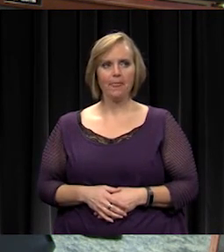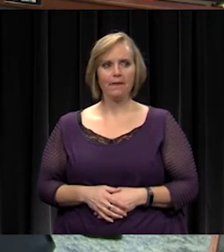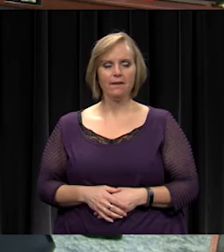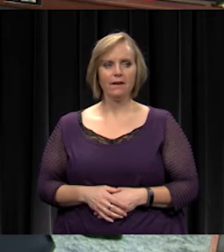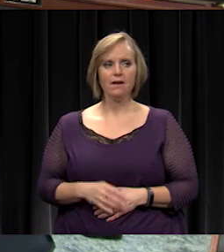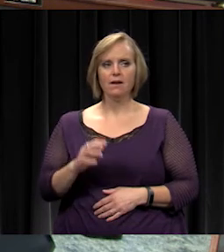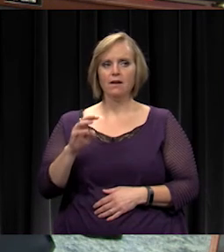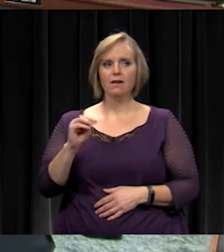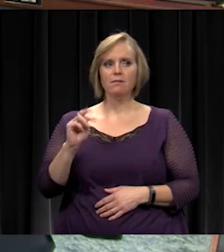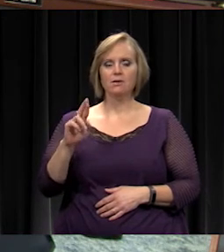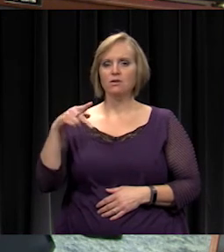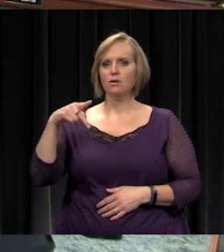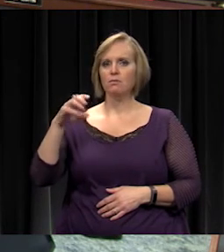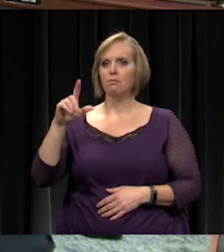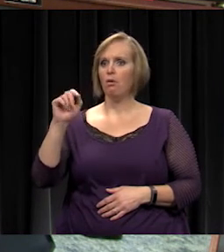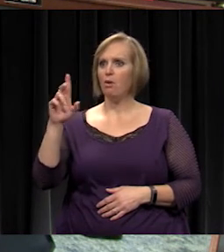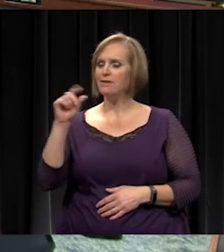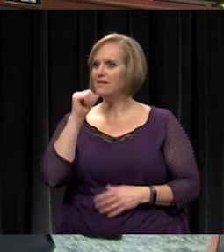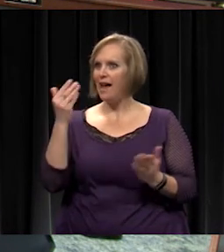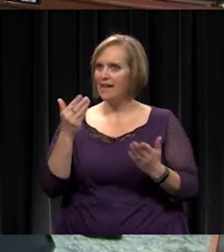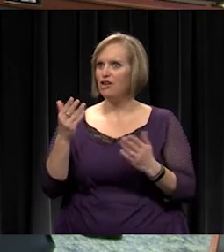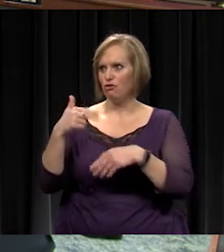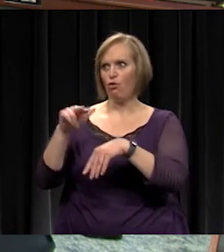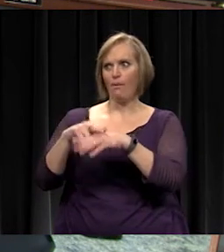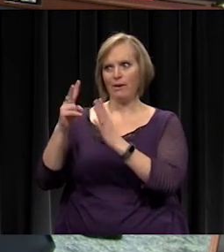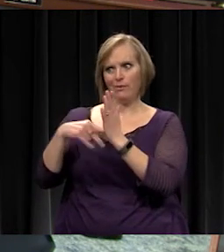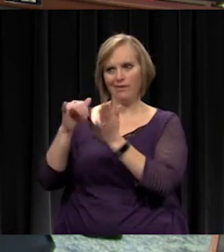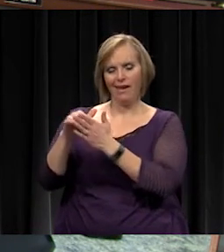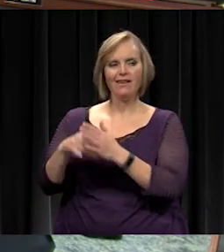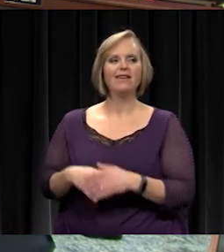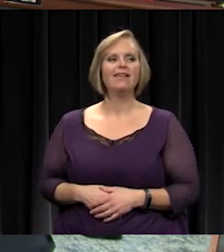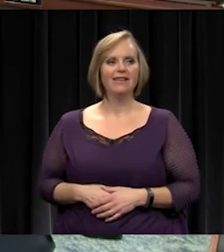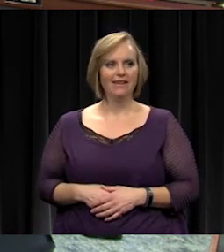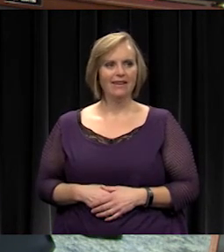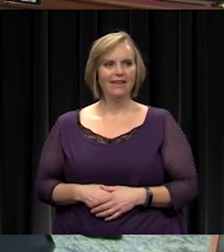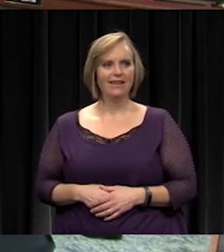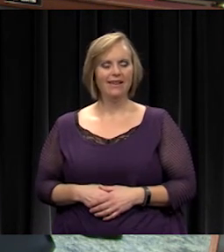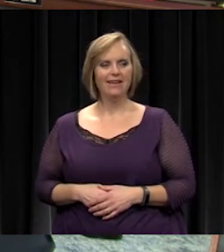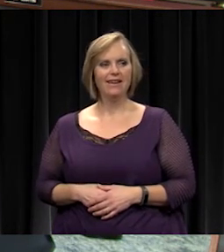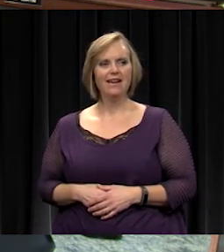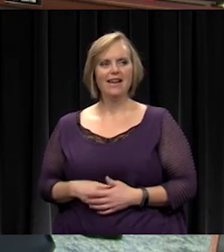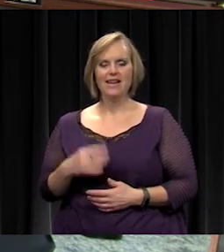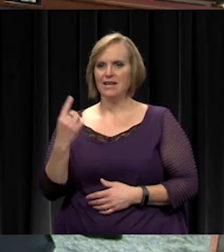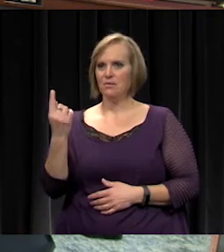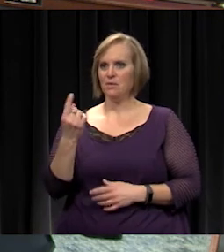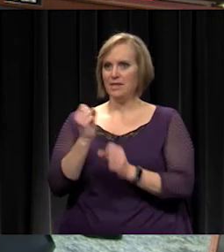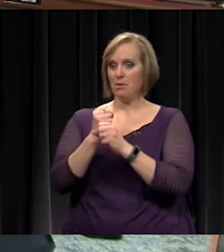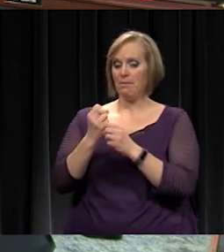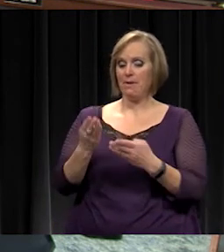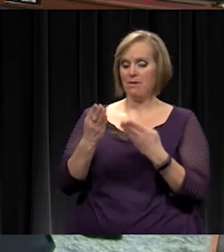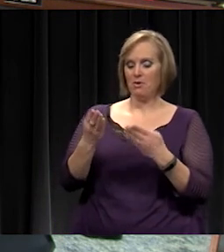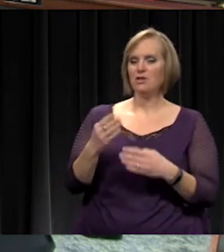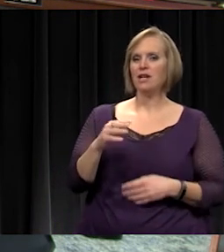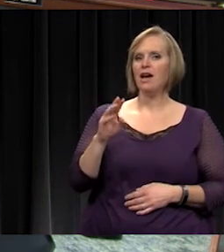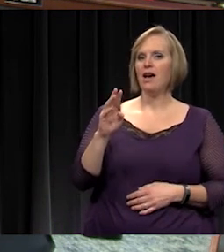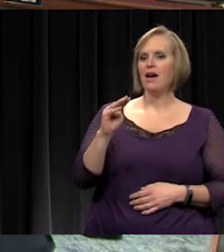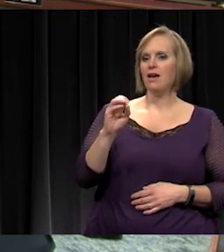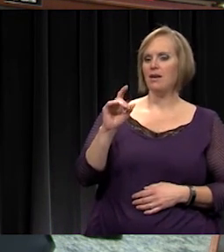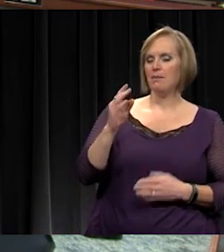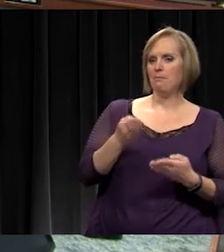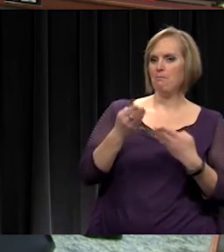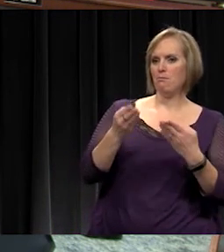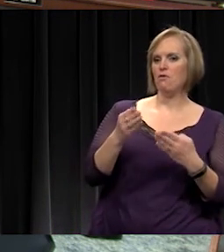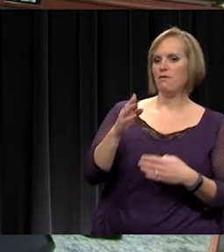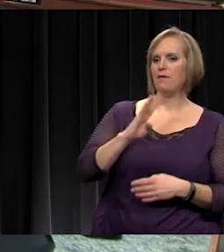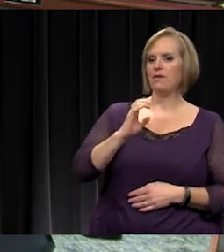Mr. Polin's not here, but he usually reads this. Can somebody make the motion for us, please? I move that the board adjourn to executive